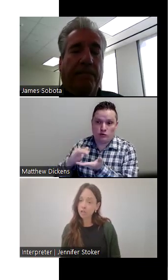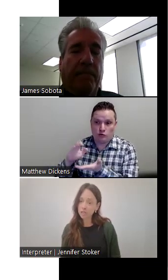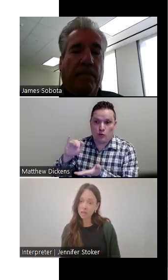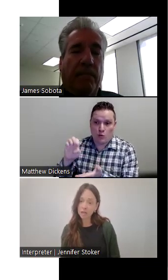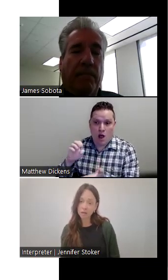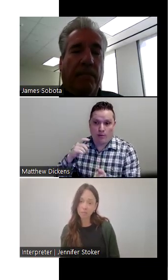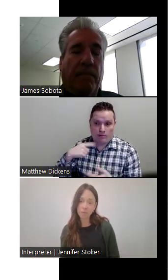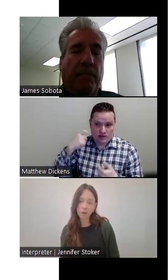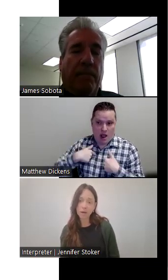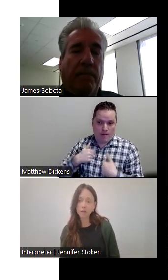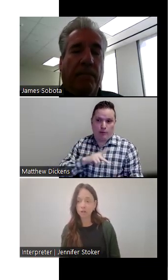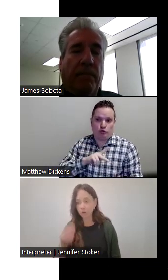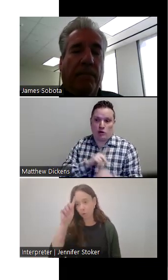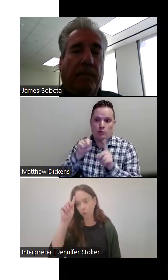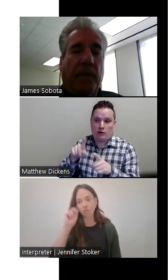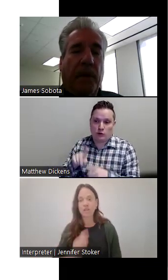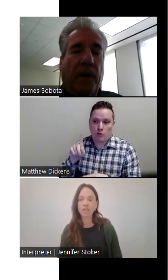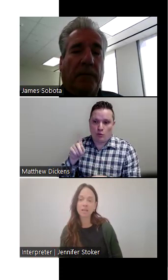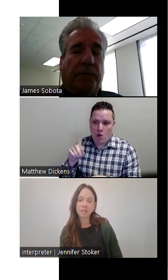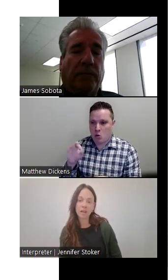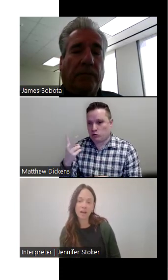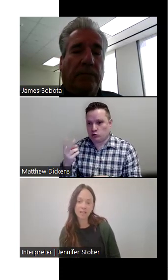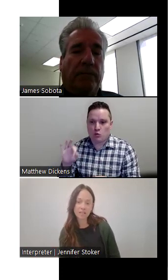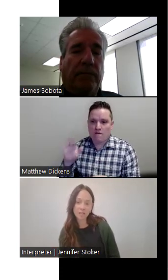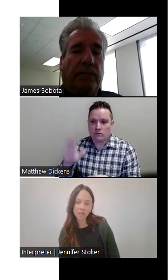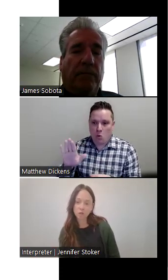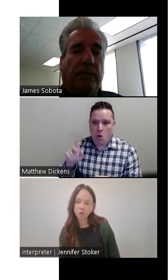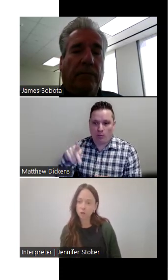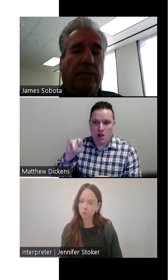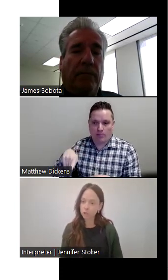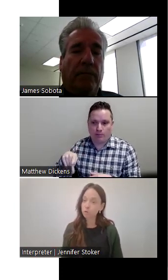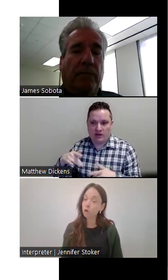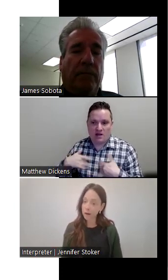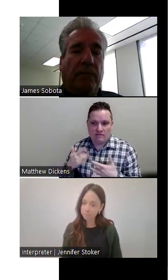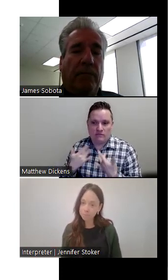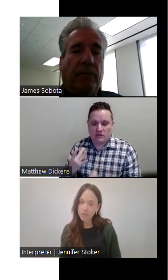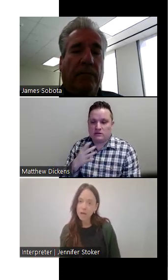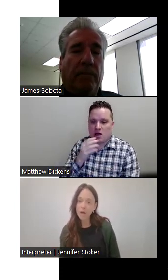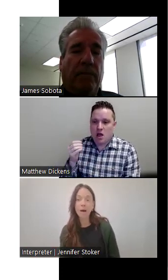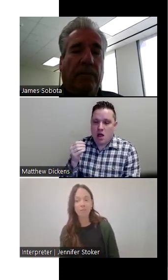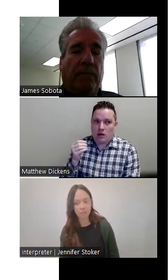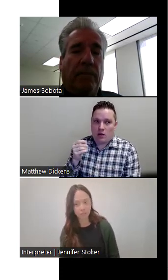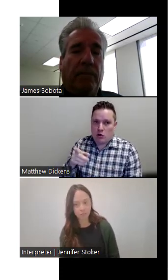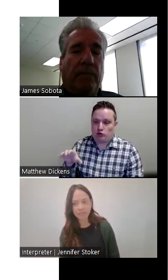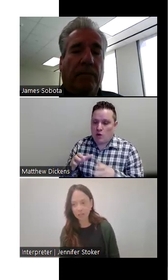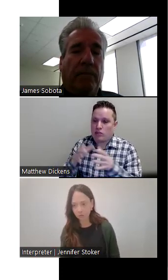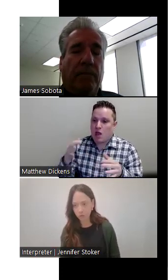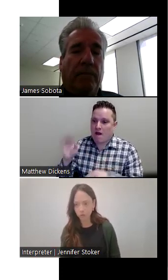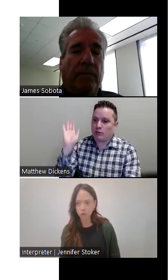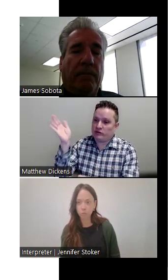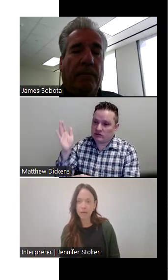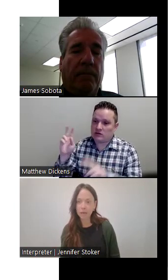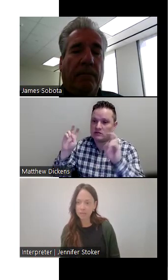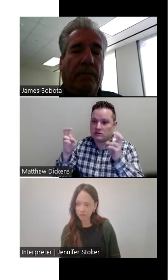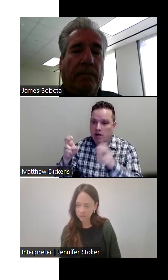had a question, um, about another important thing that could reduce crime. Um, um, I've been myself